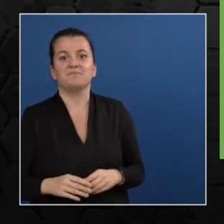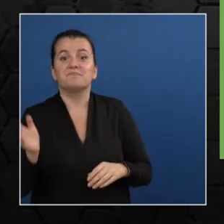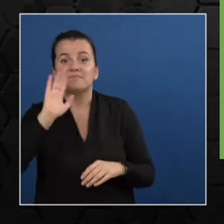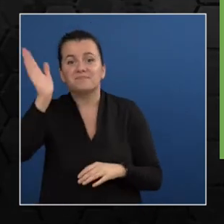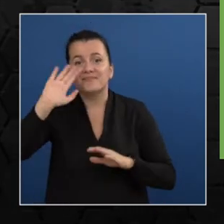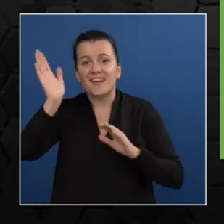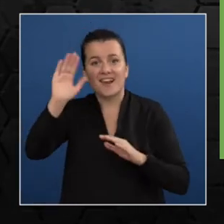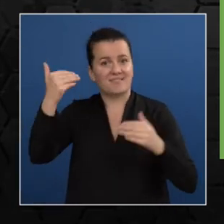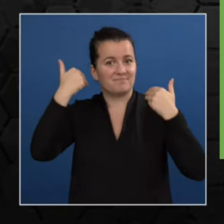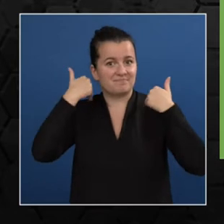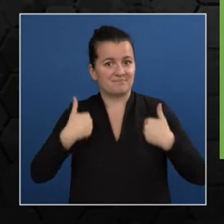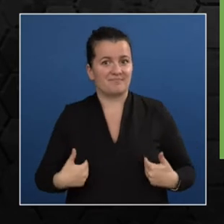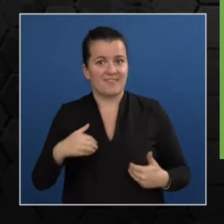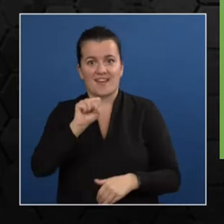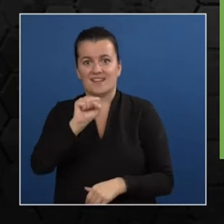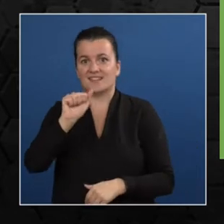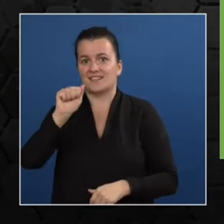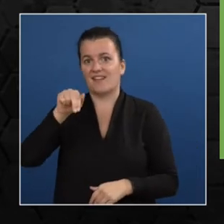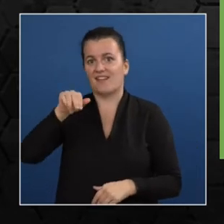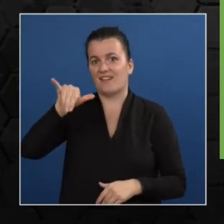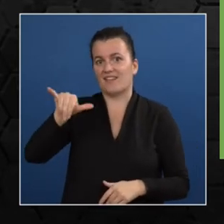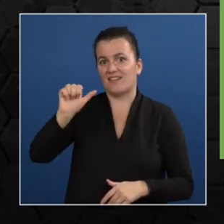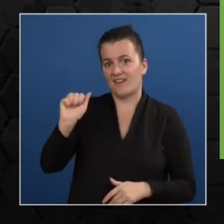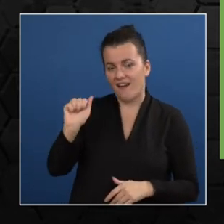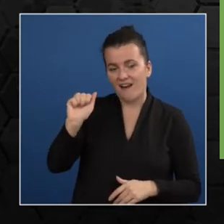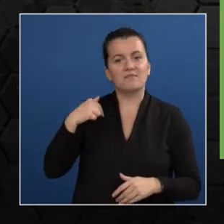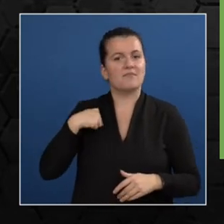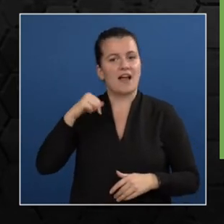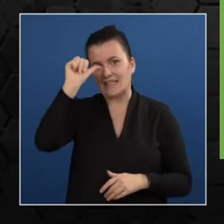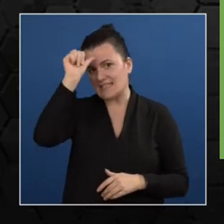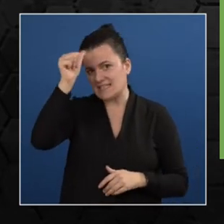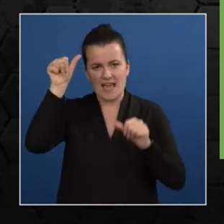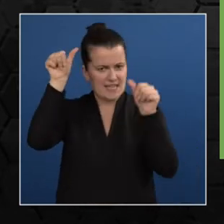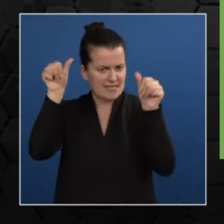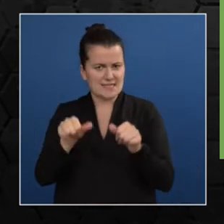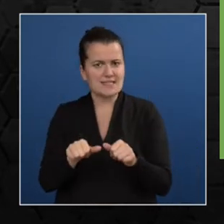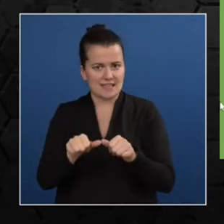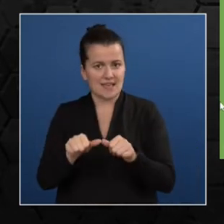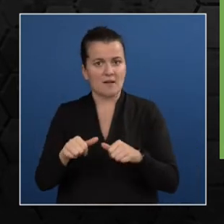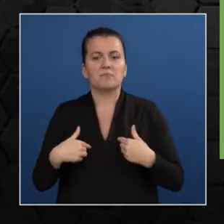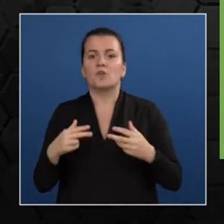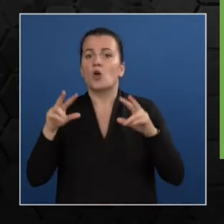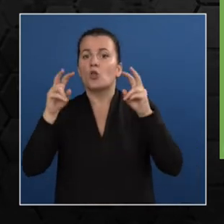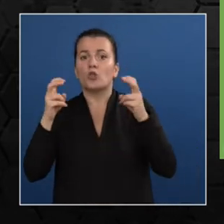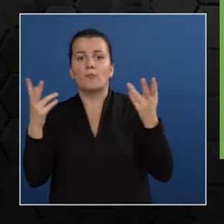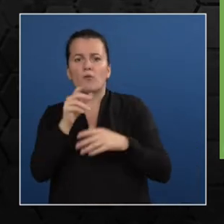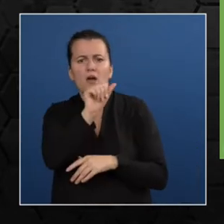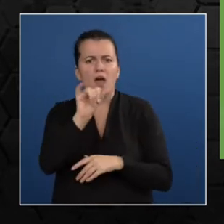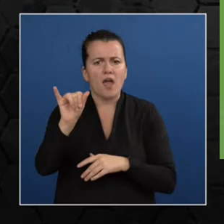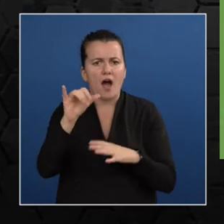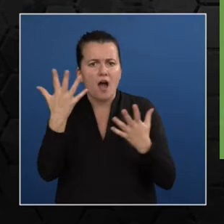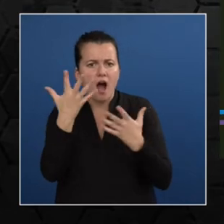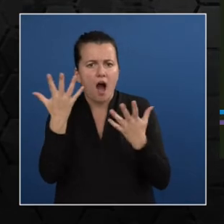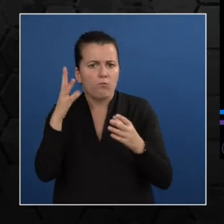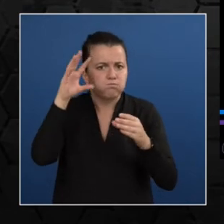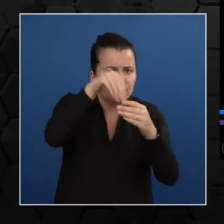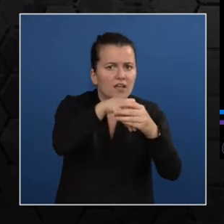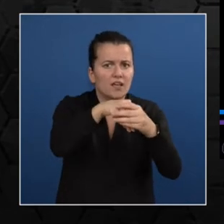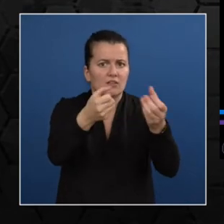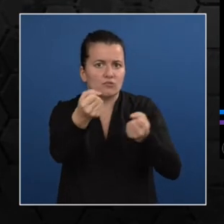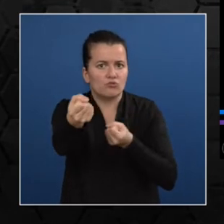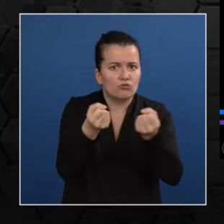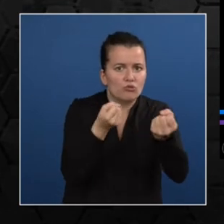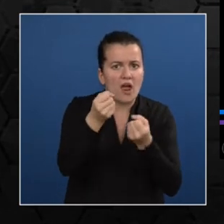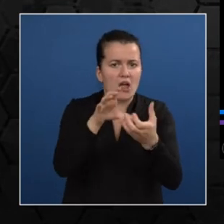I'm Sanya from India and I'm going to be talking about artificial intelligence in public transportation systems. So